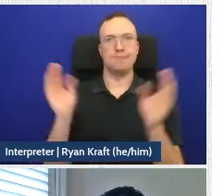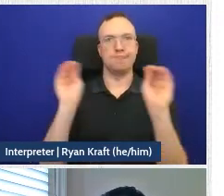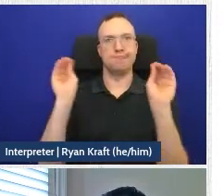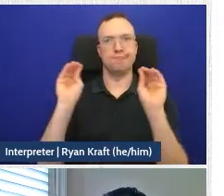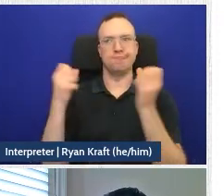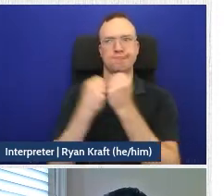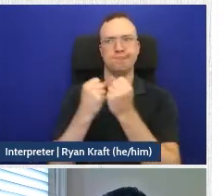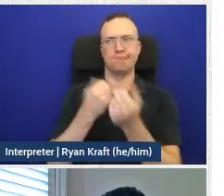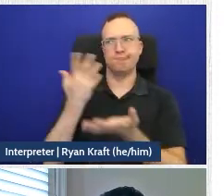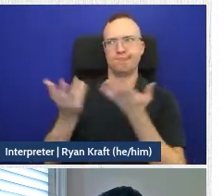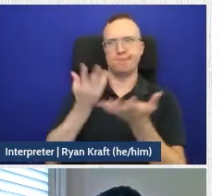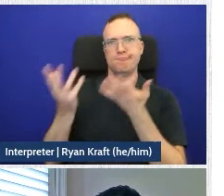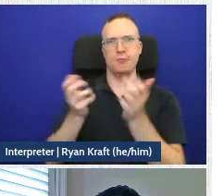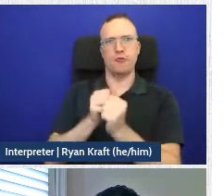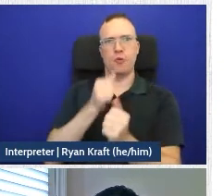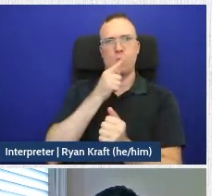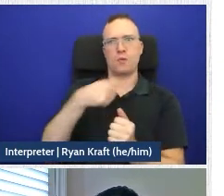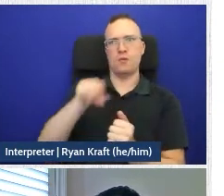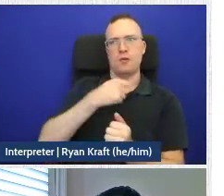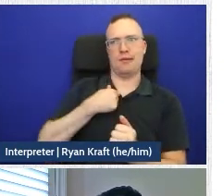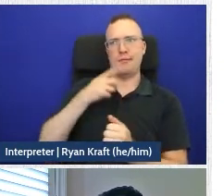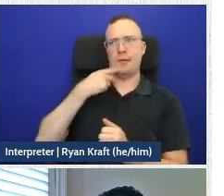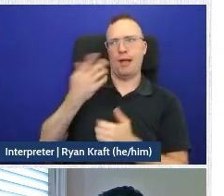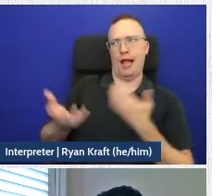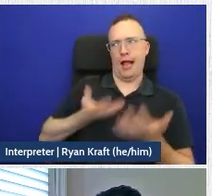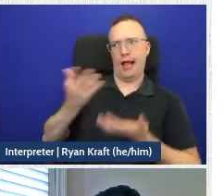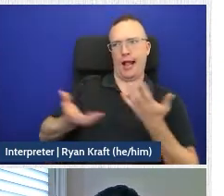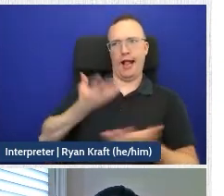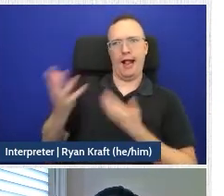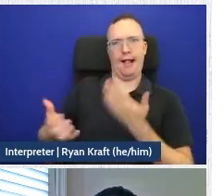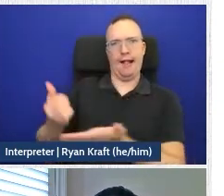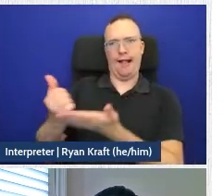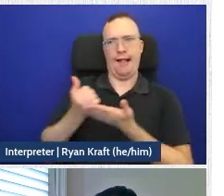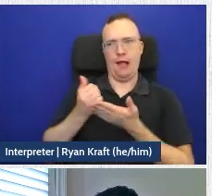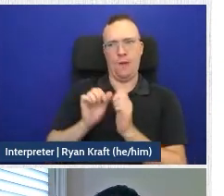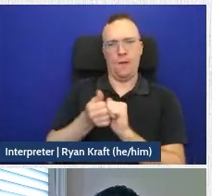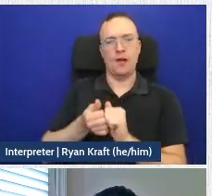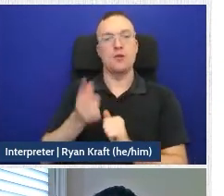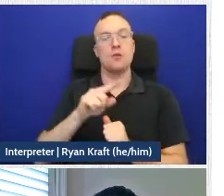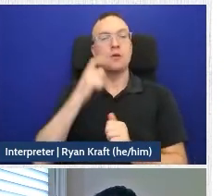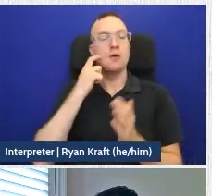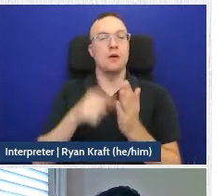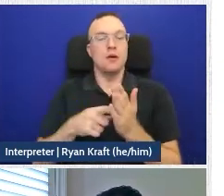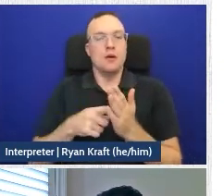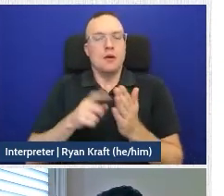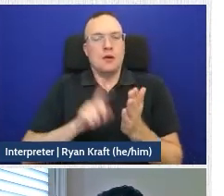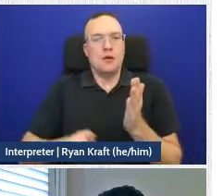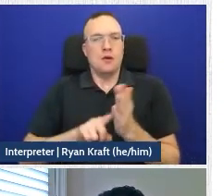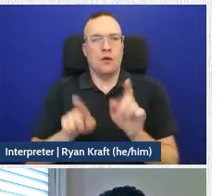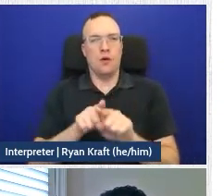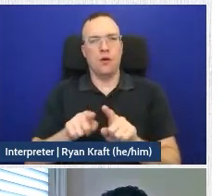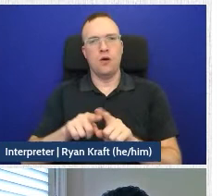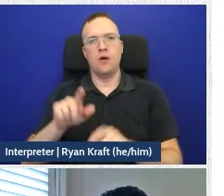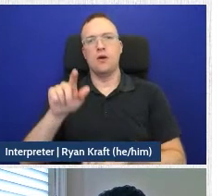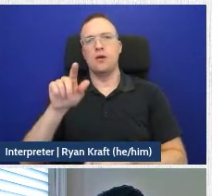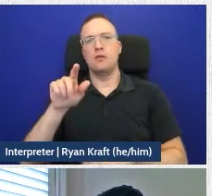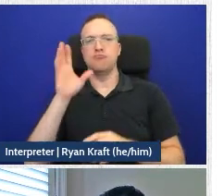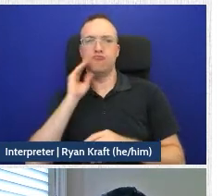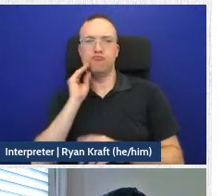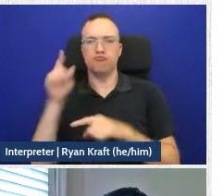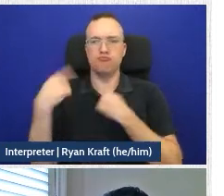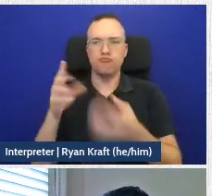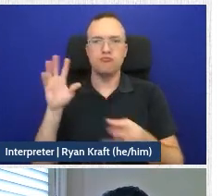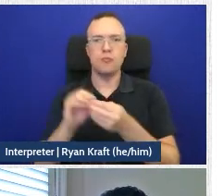for members of the Canadian public. And so because of this, we find that through our research and also through our anecdotal experience that